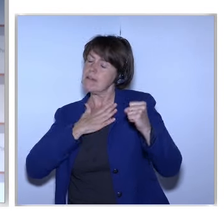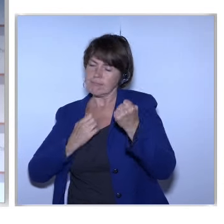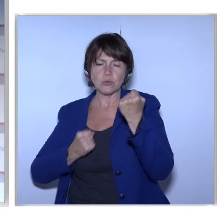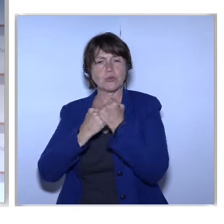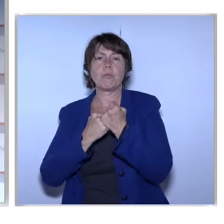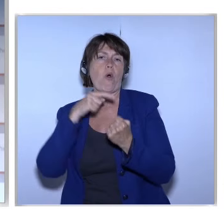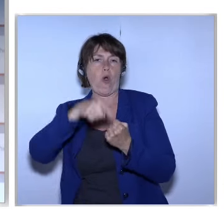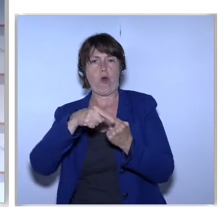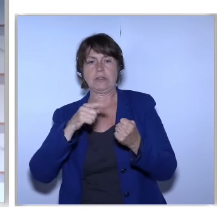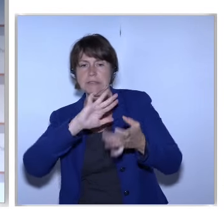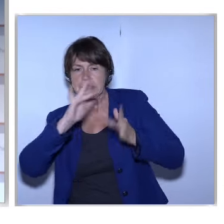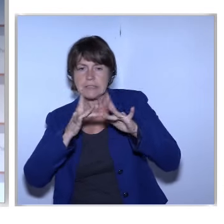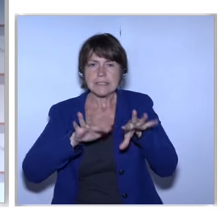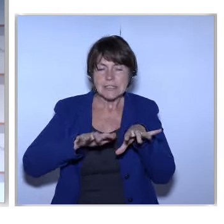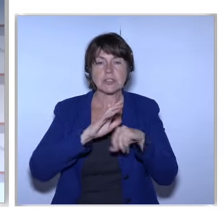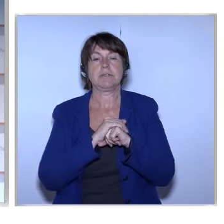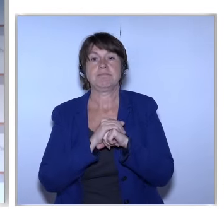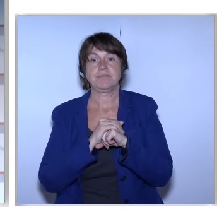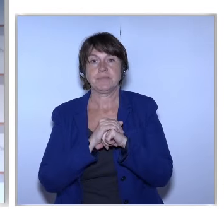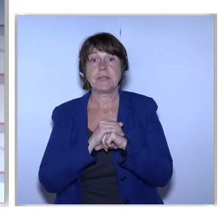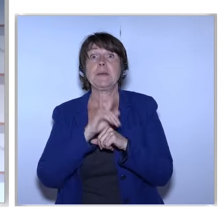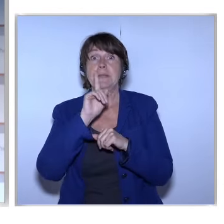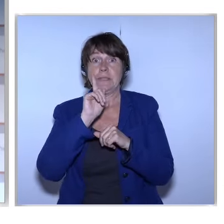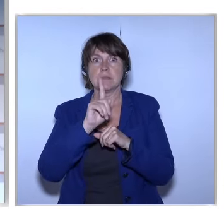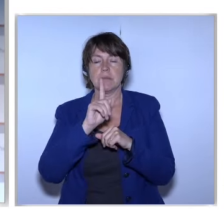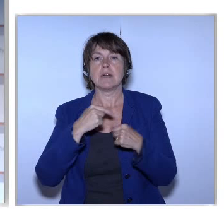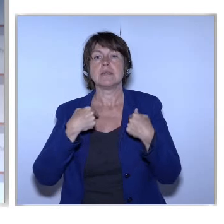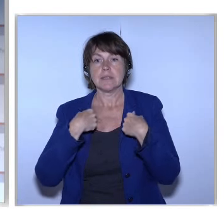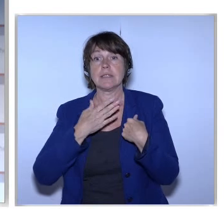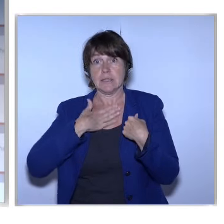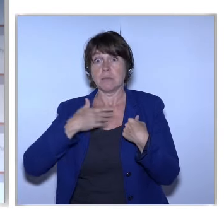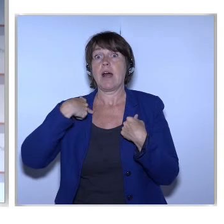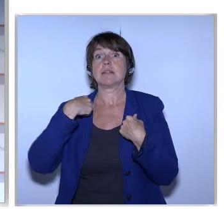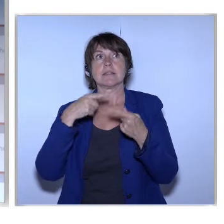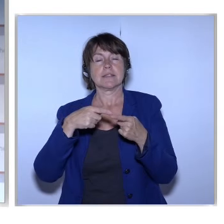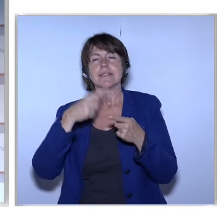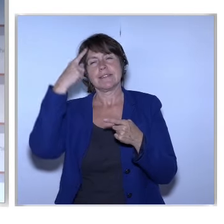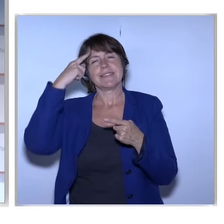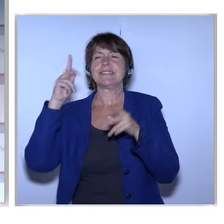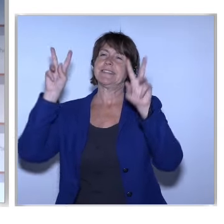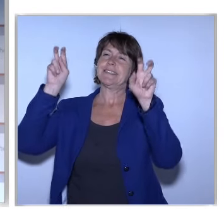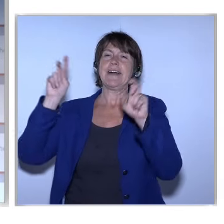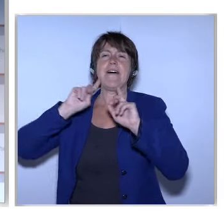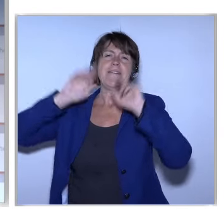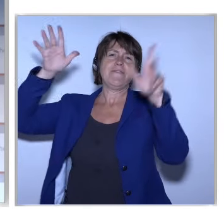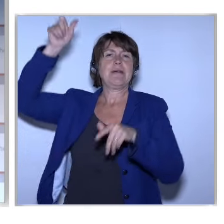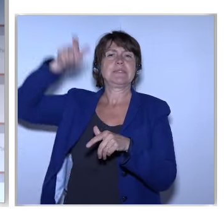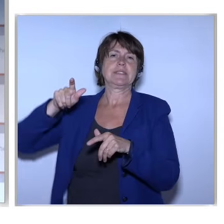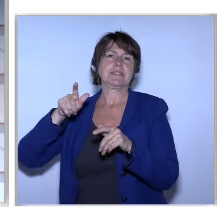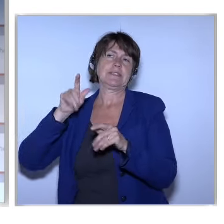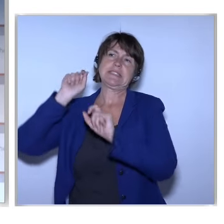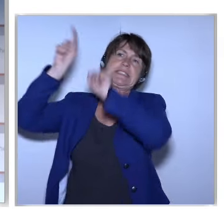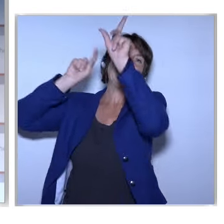And Just Like A Fan Once Does When They Meet Their Favorite Movie Star Let Me Quote Three